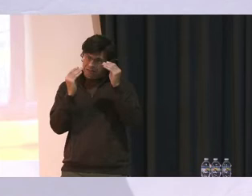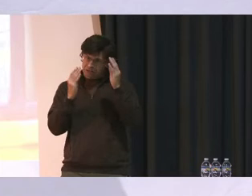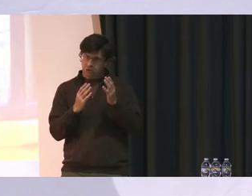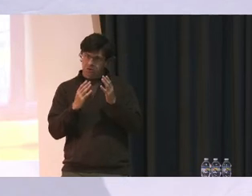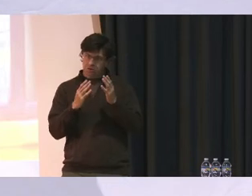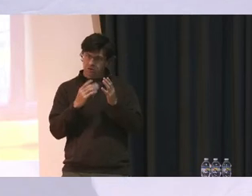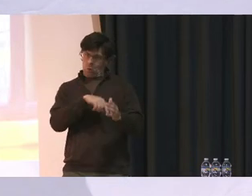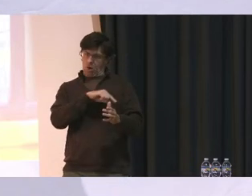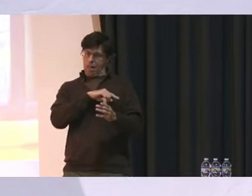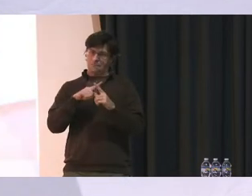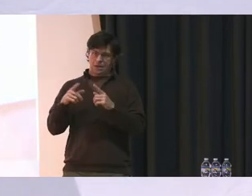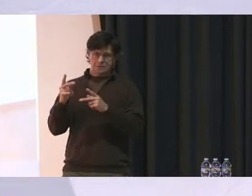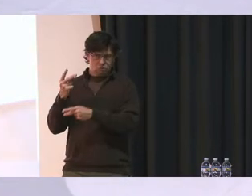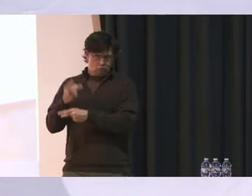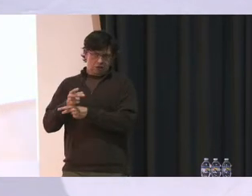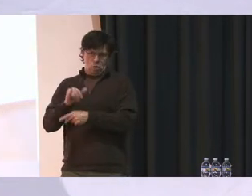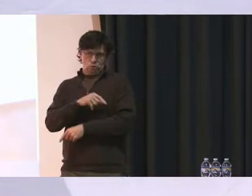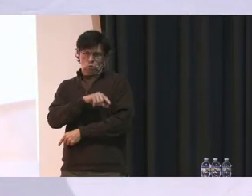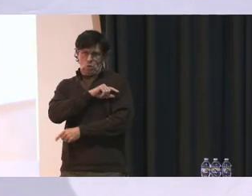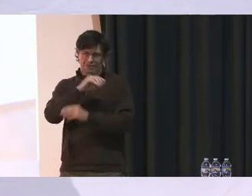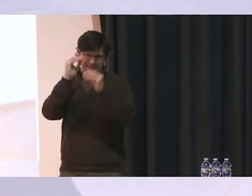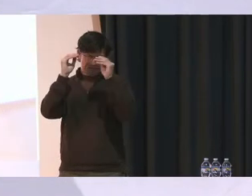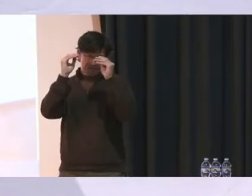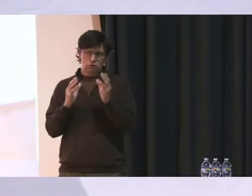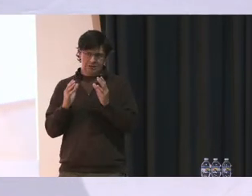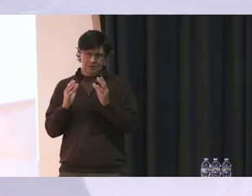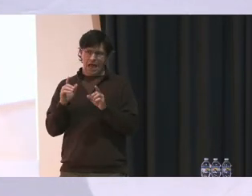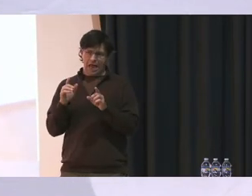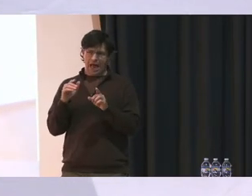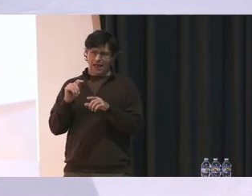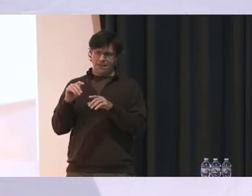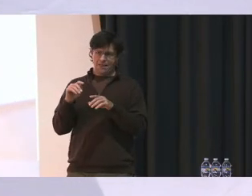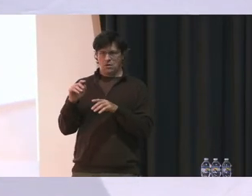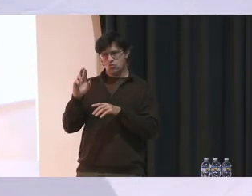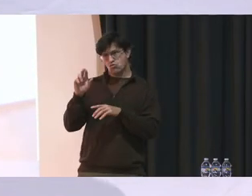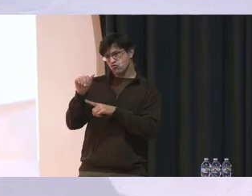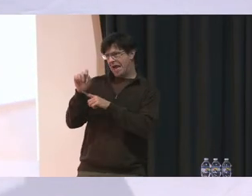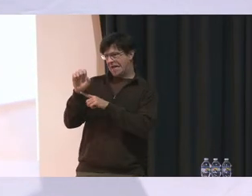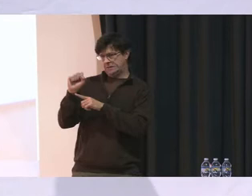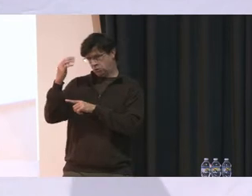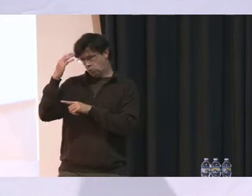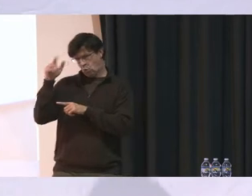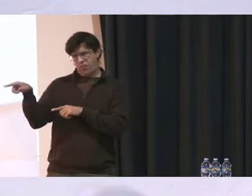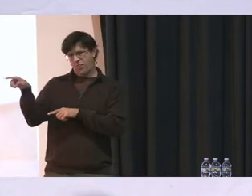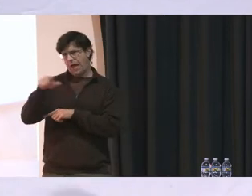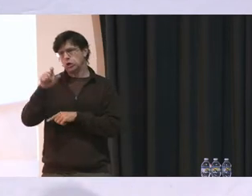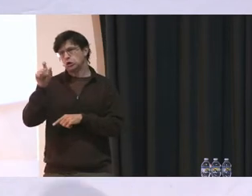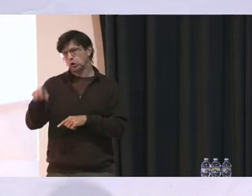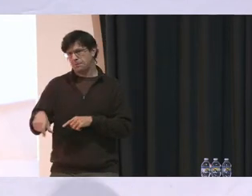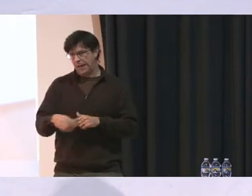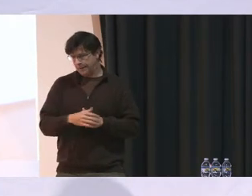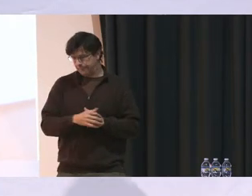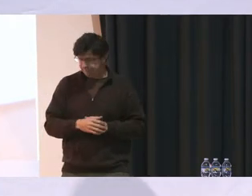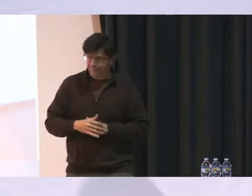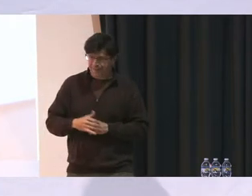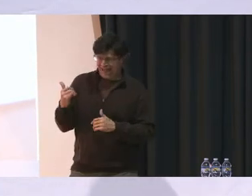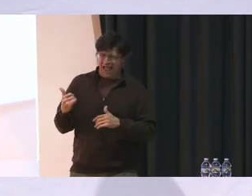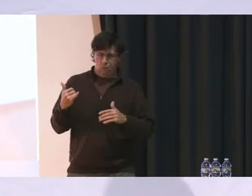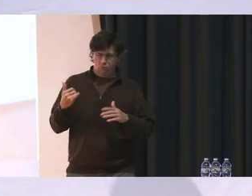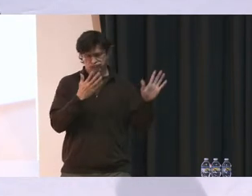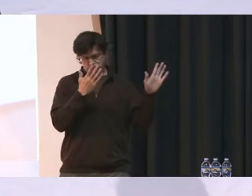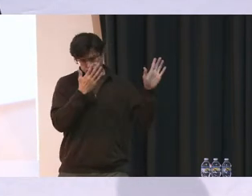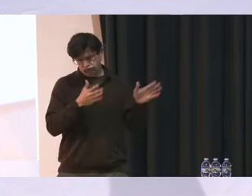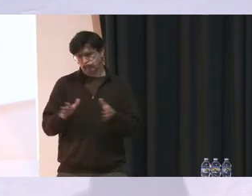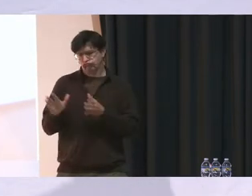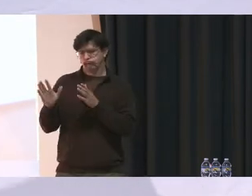at the ranks that we know that they should be at. So let's switch our conversation real quick